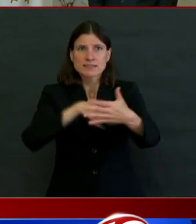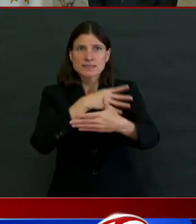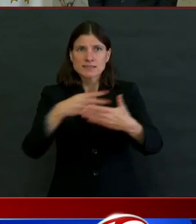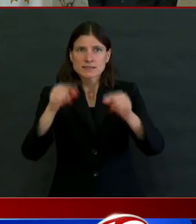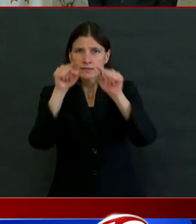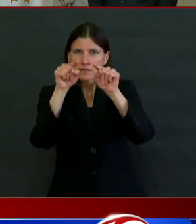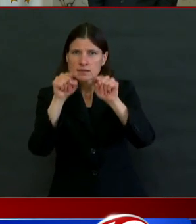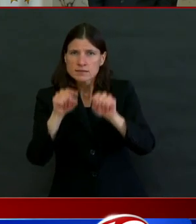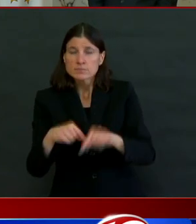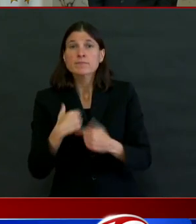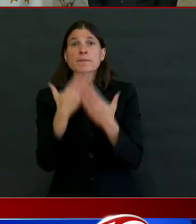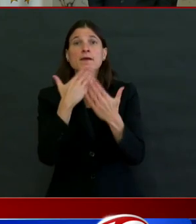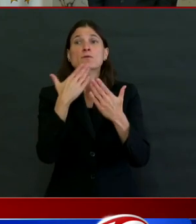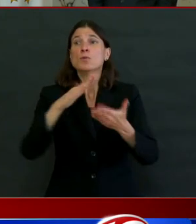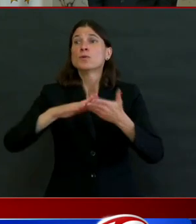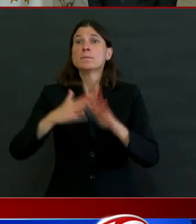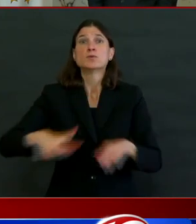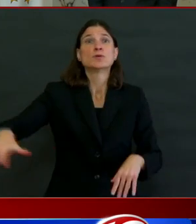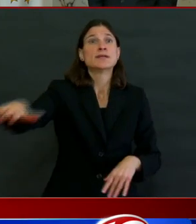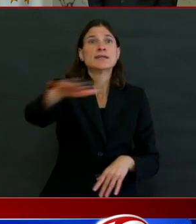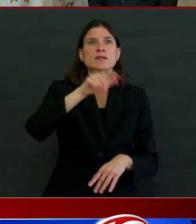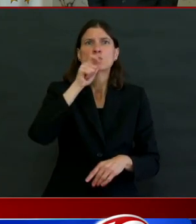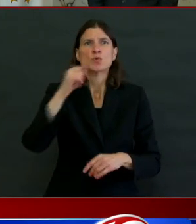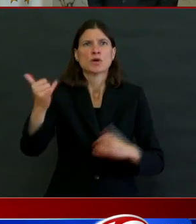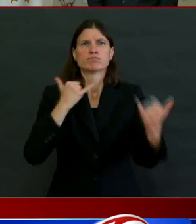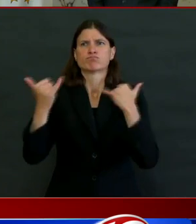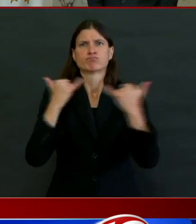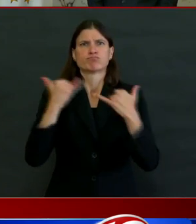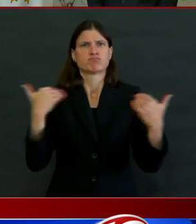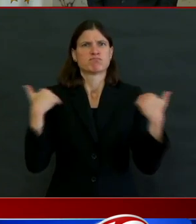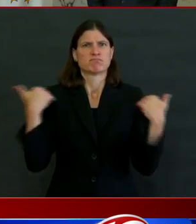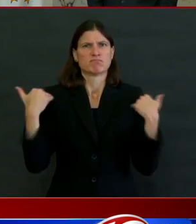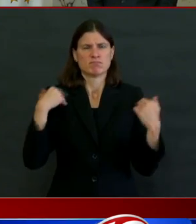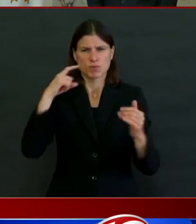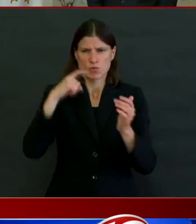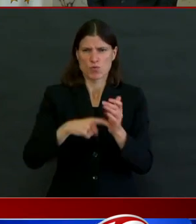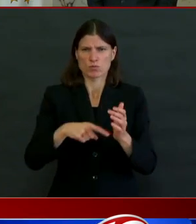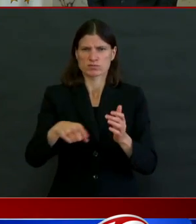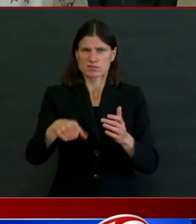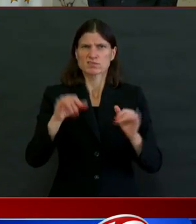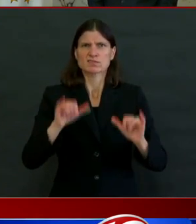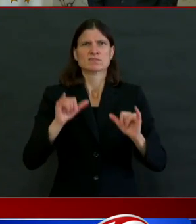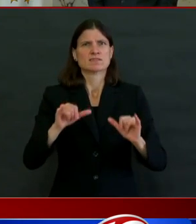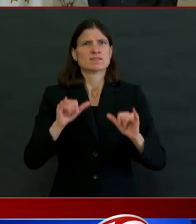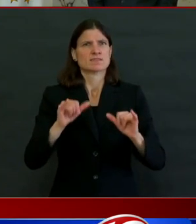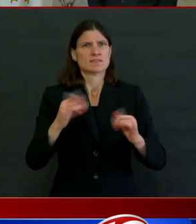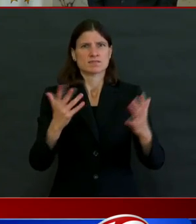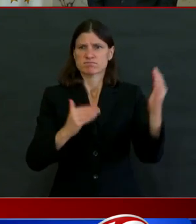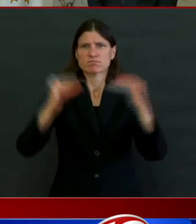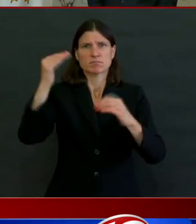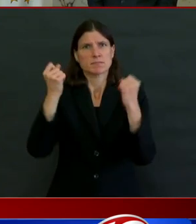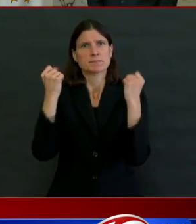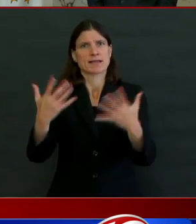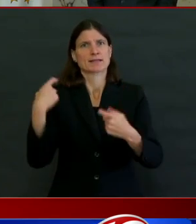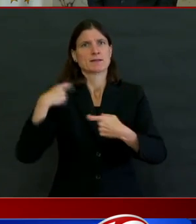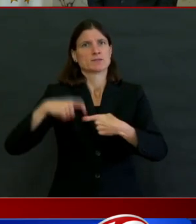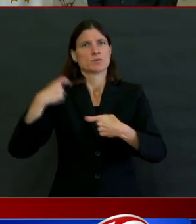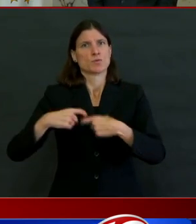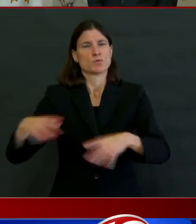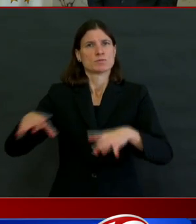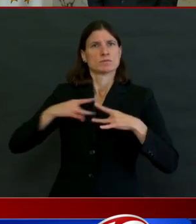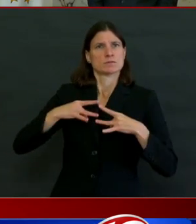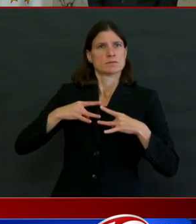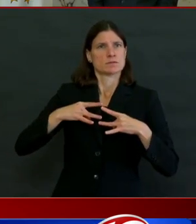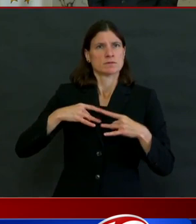dig deeper into answering these questions. We know that COVID-19 does not have